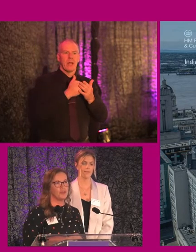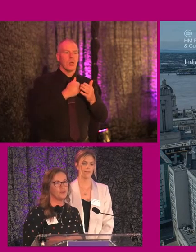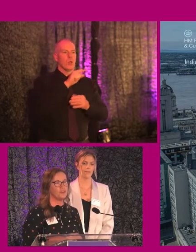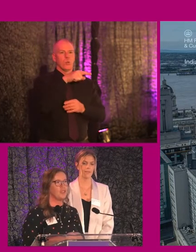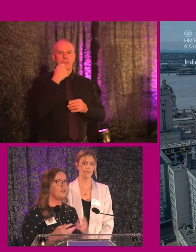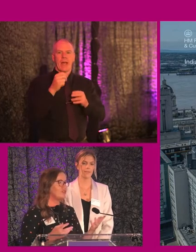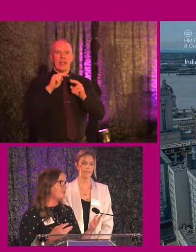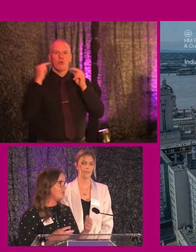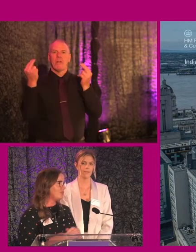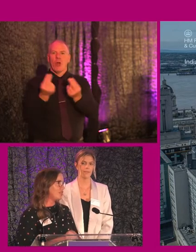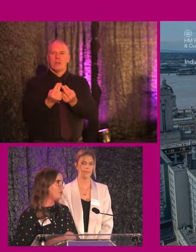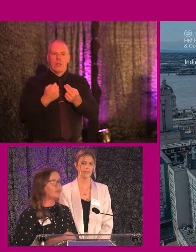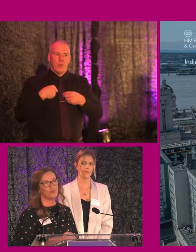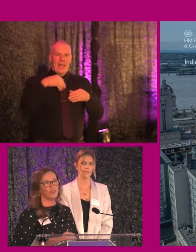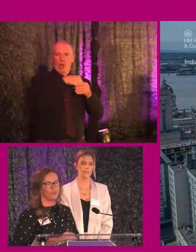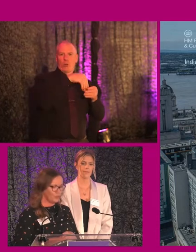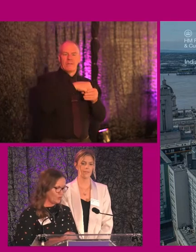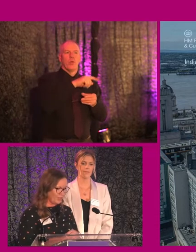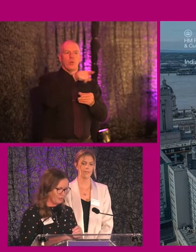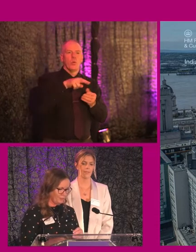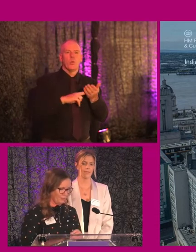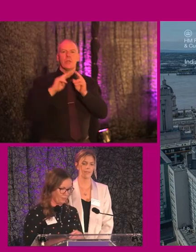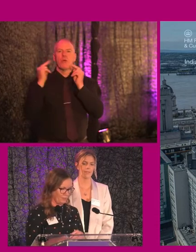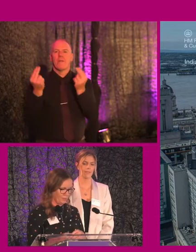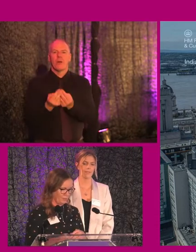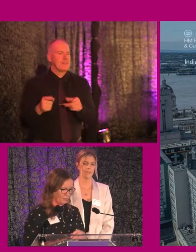universal design. just different terminology we use in the UK.